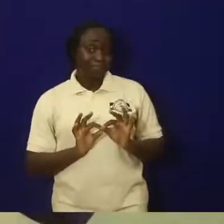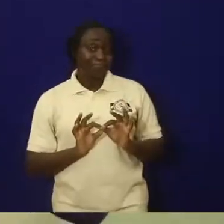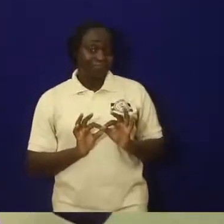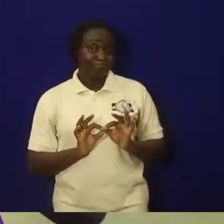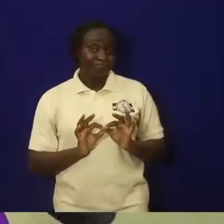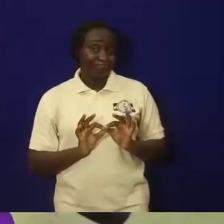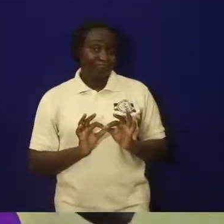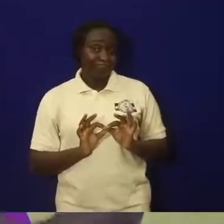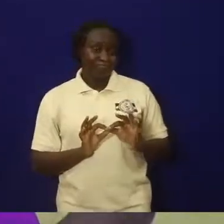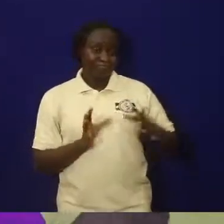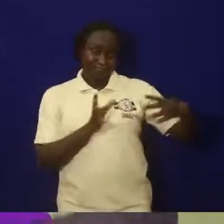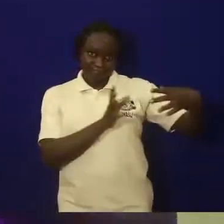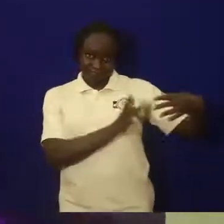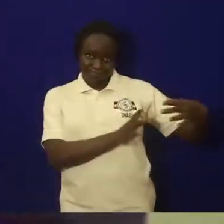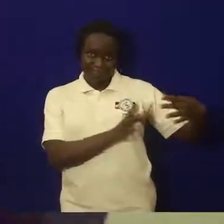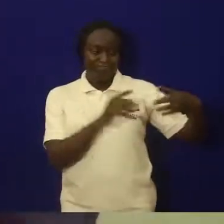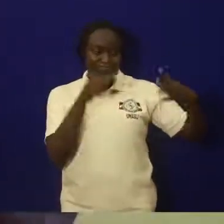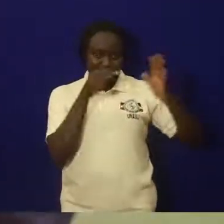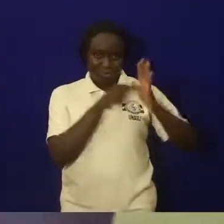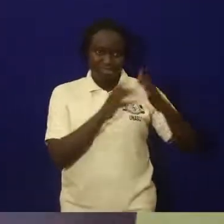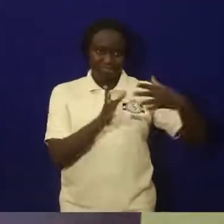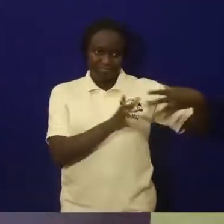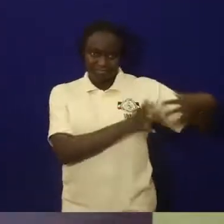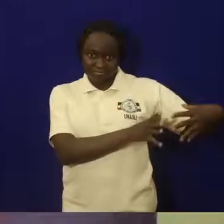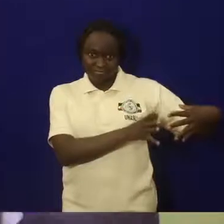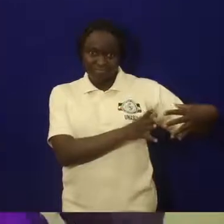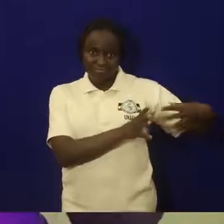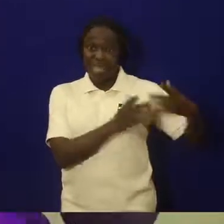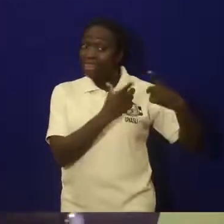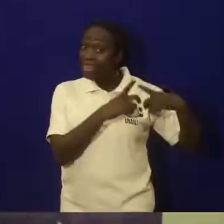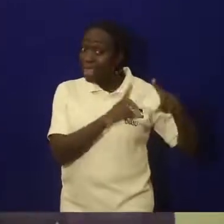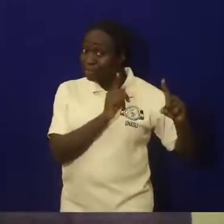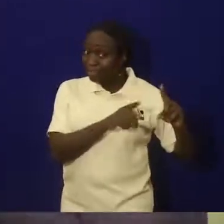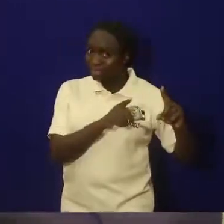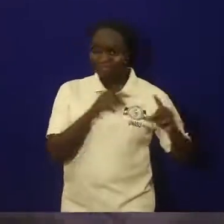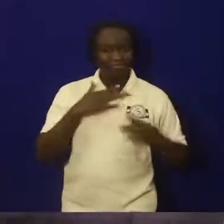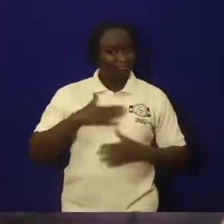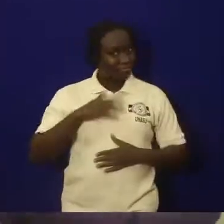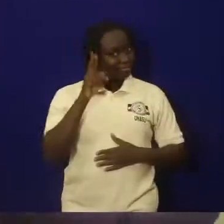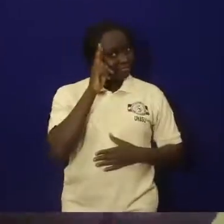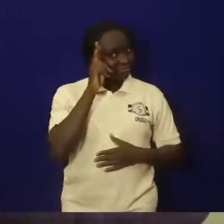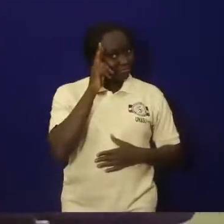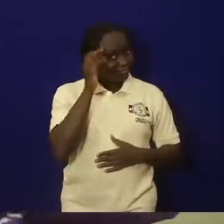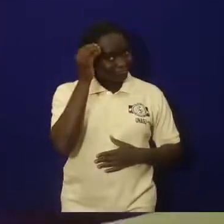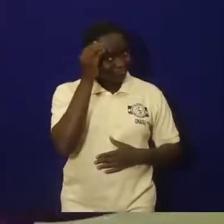And that is one source linguistic. Please don't forget.